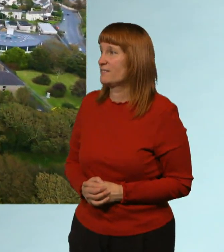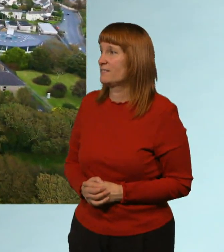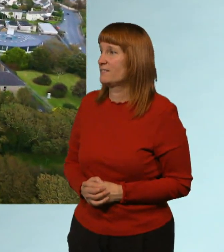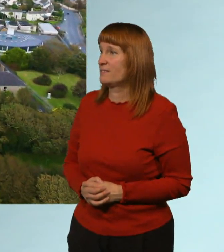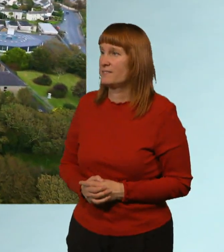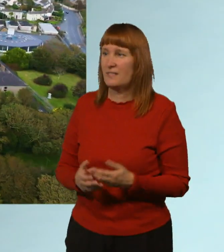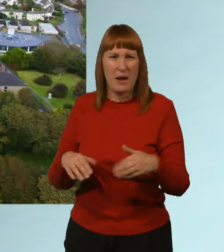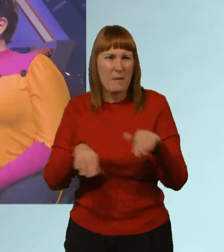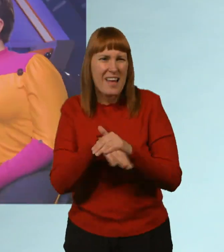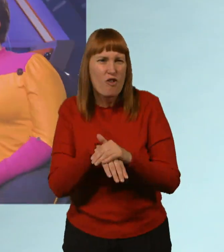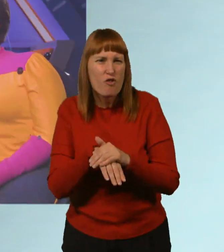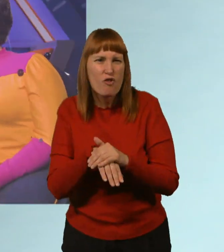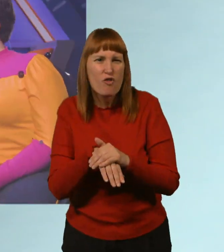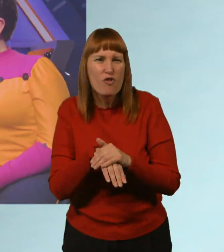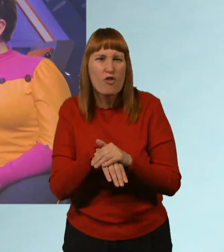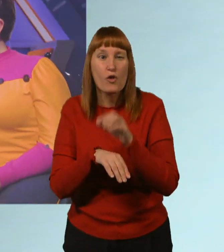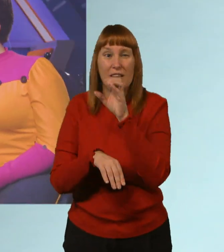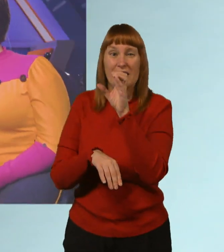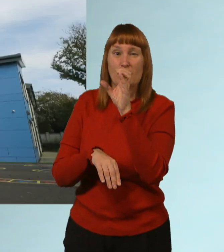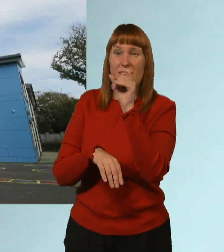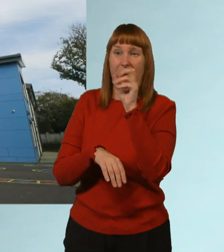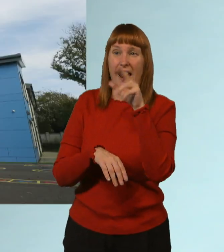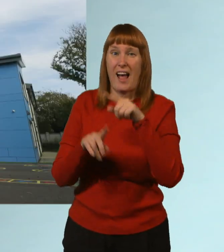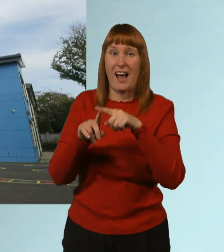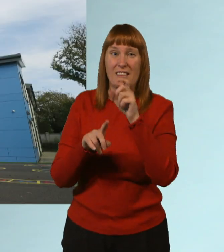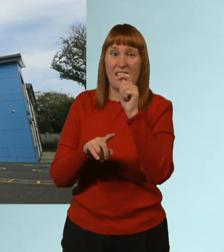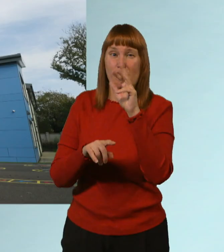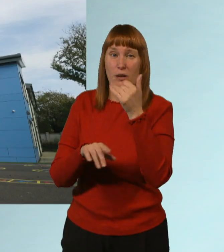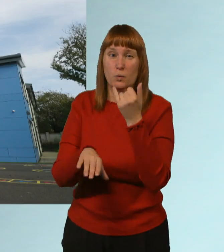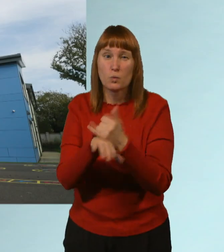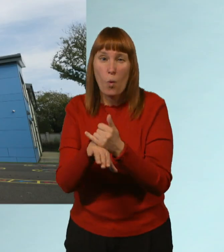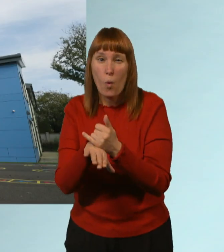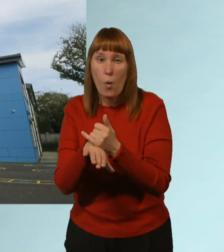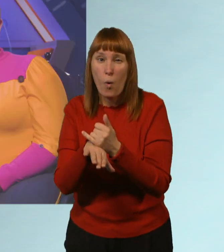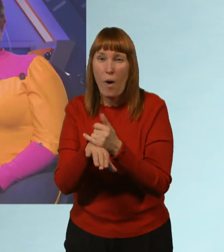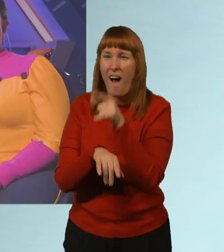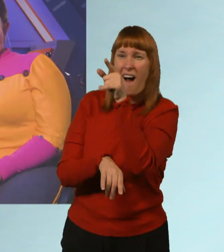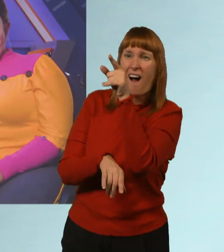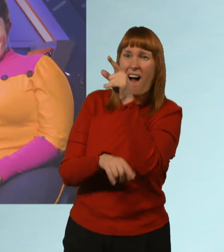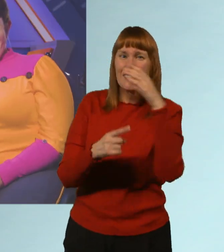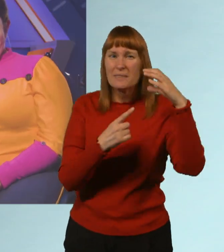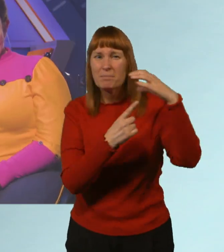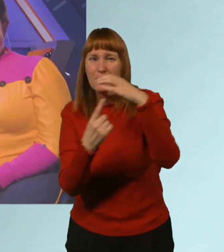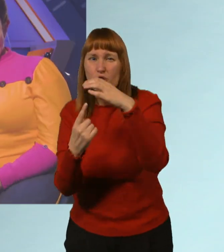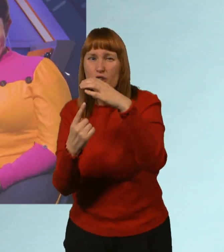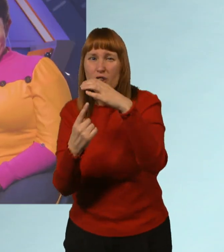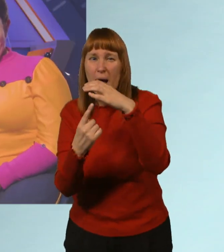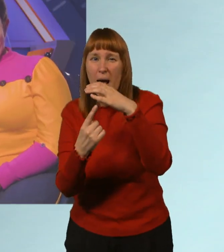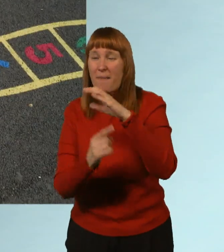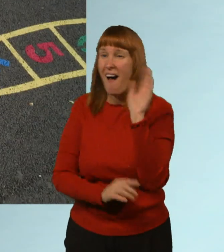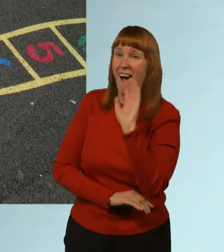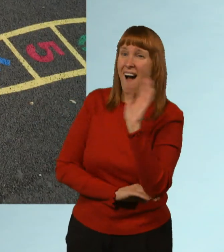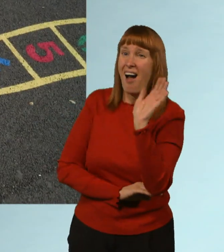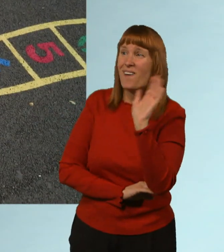Where are we? It's Killian and Tara's school. Look, it's a spaceship. right there. Hi, Killian. Hi, Tara.